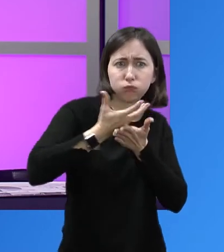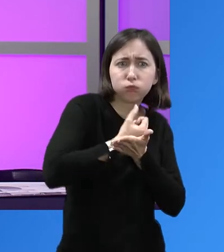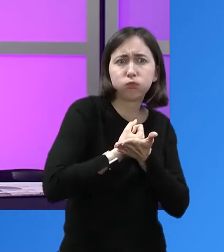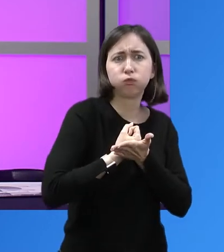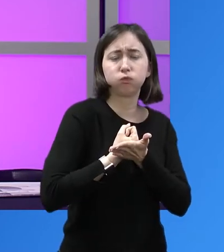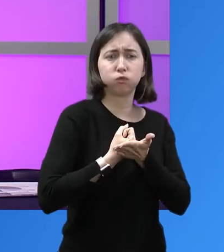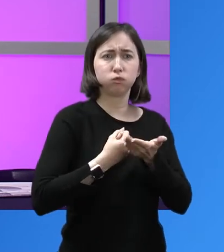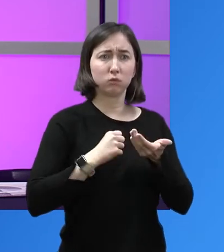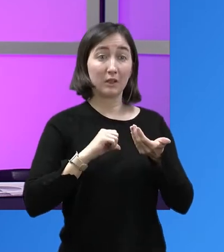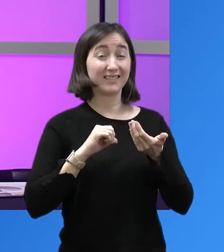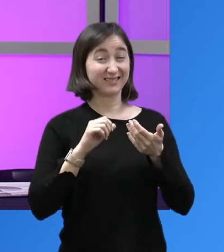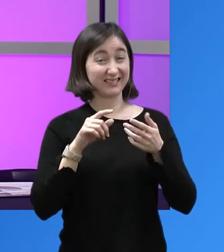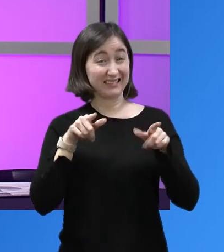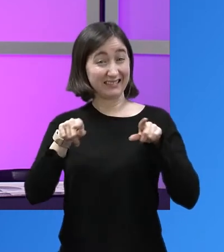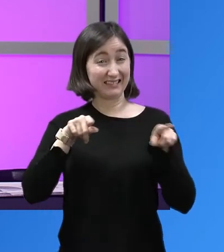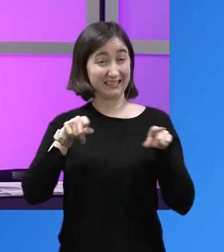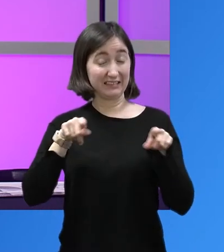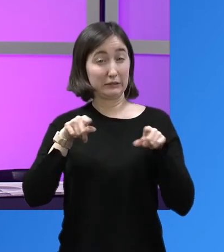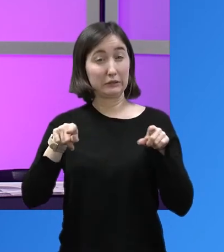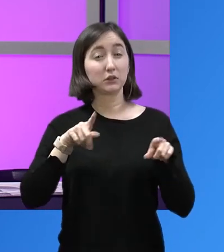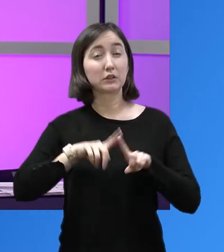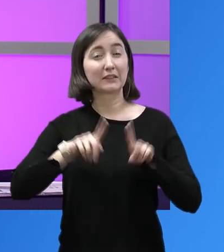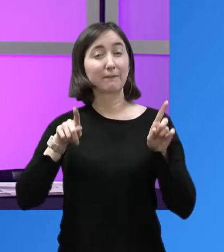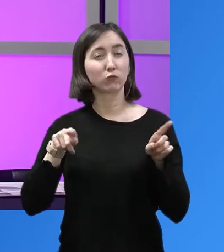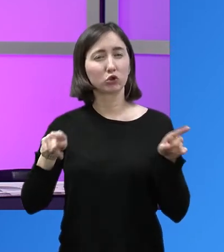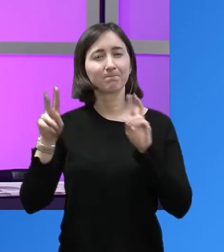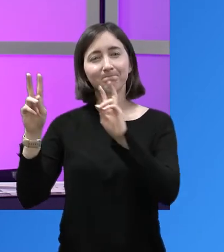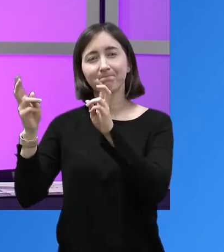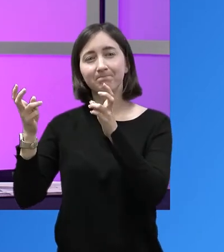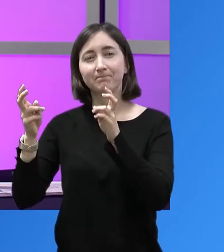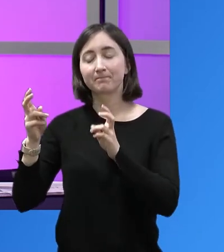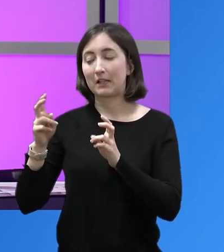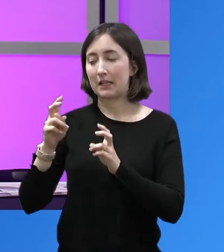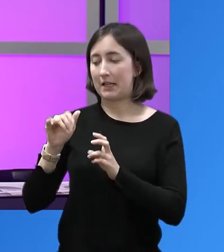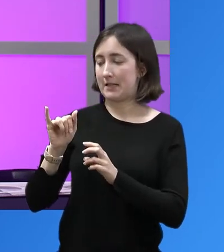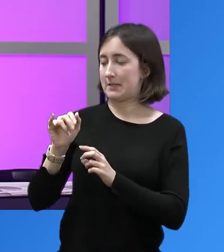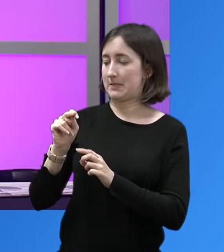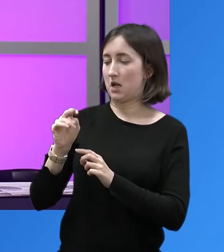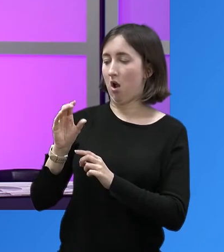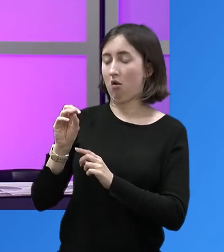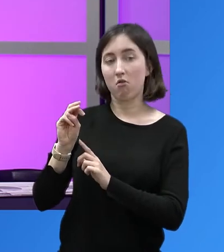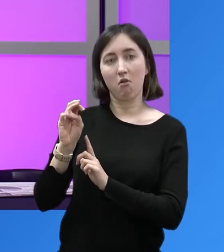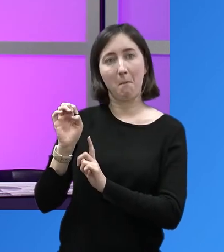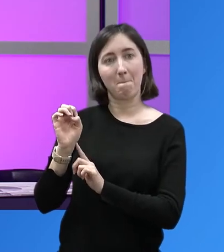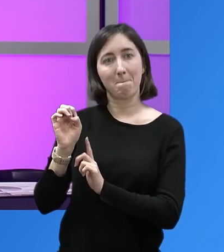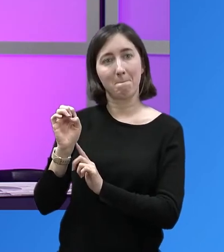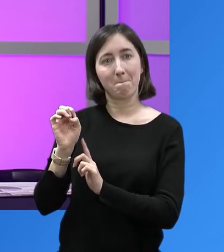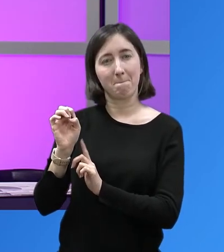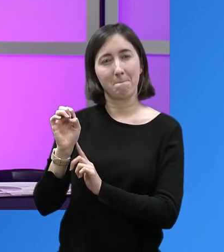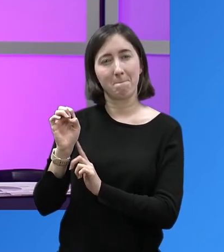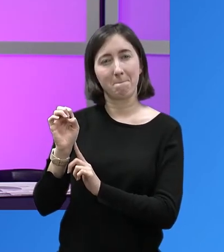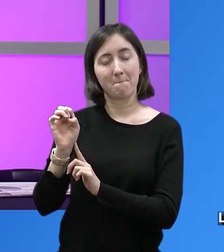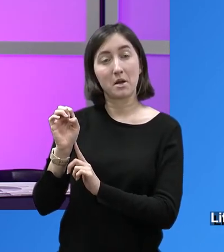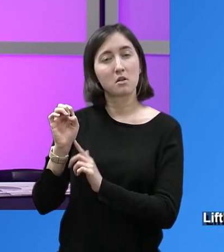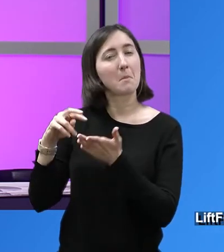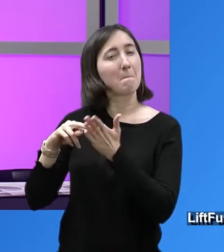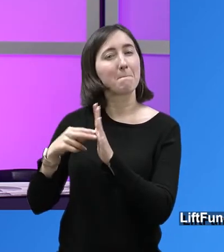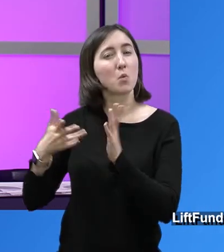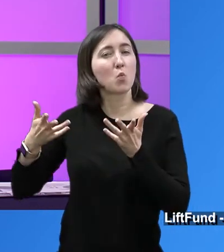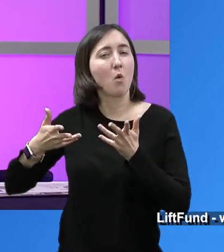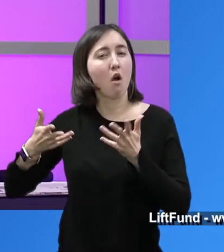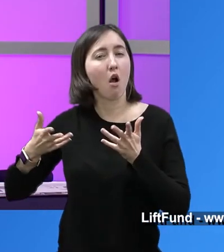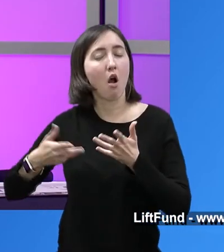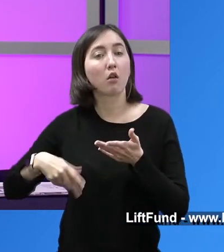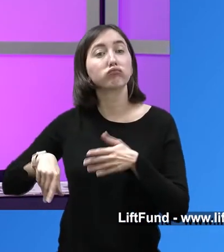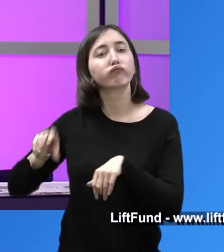between assets and income. Income is what we get when we go to work and we are paid in our paycheck. And we use our